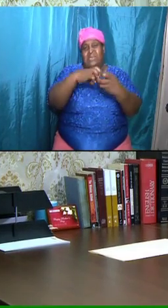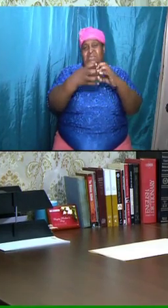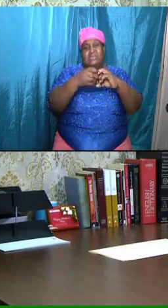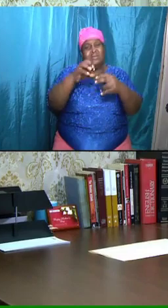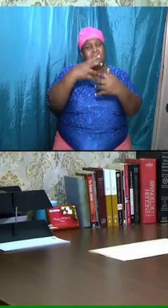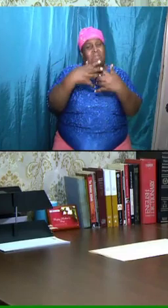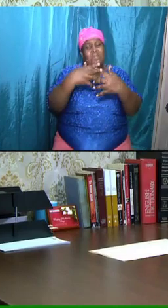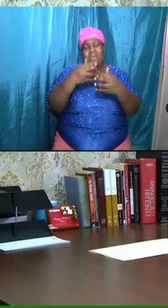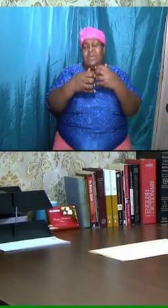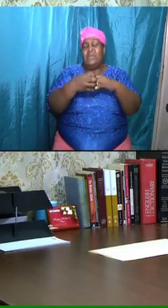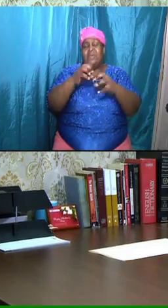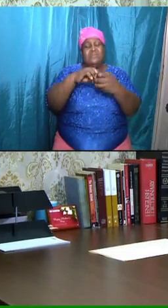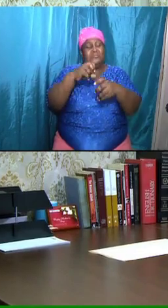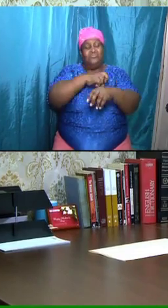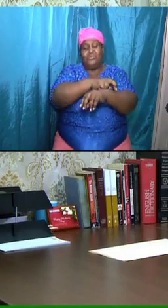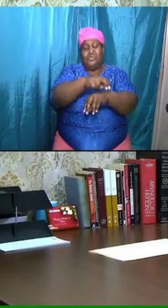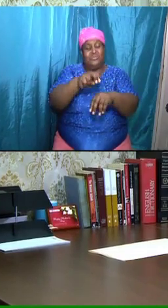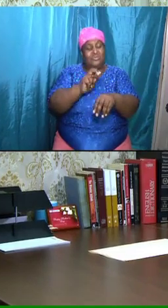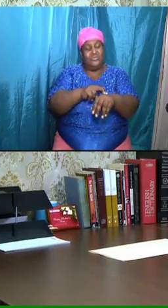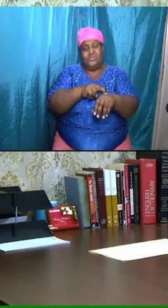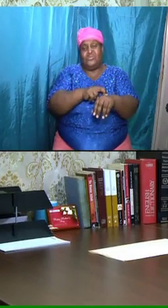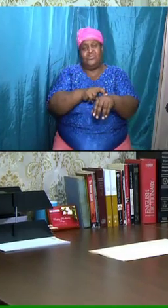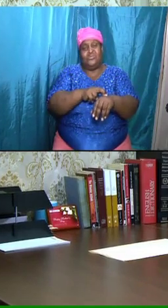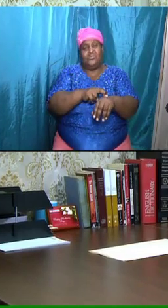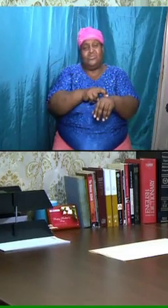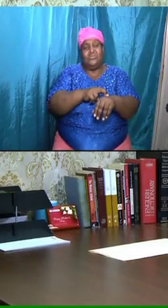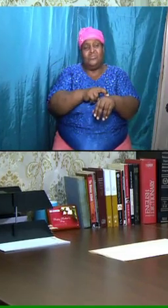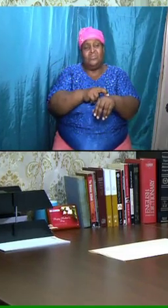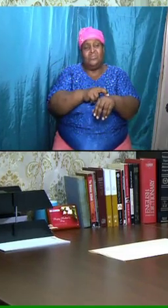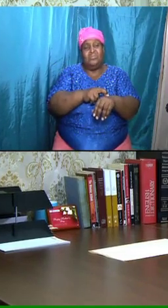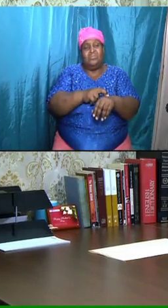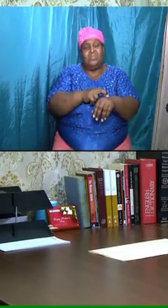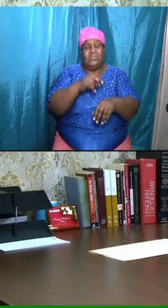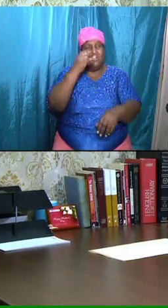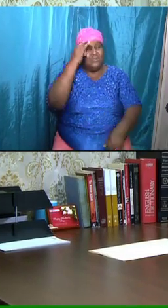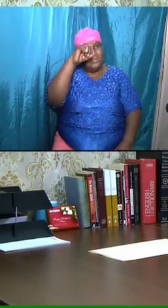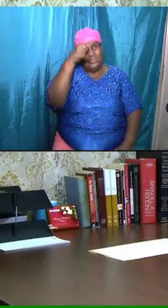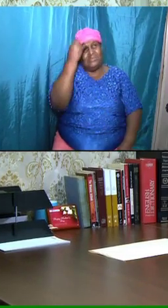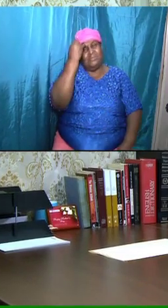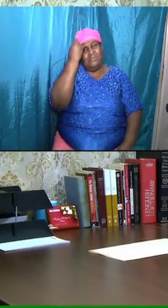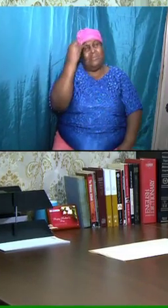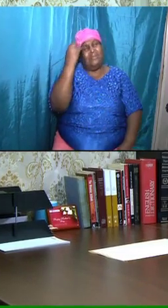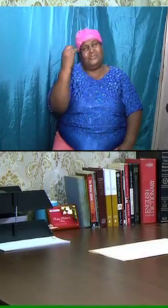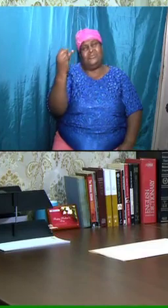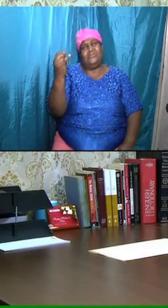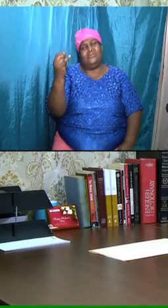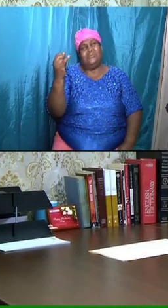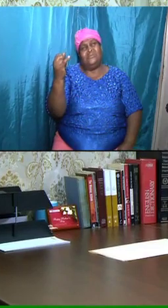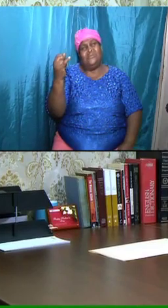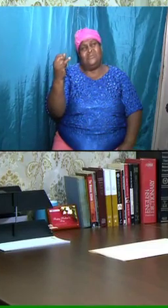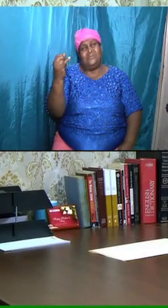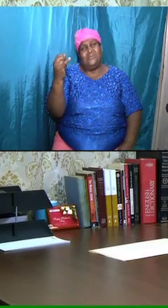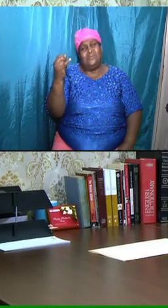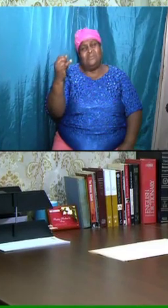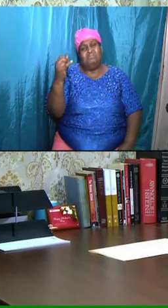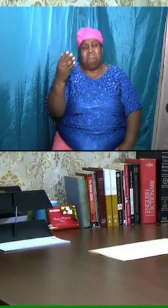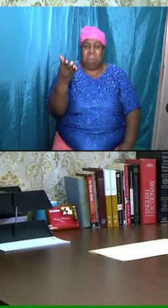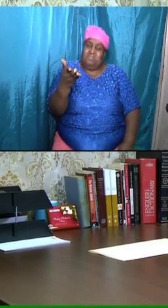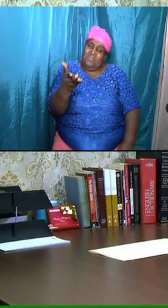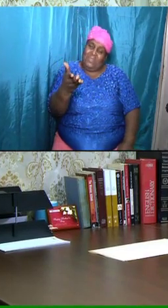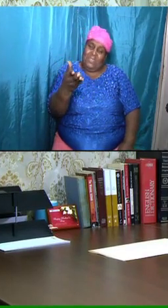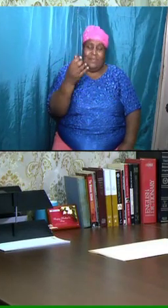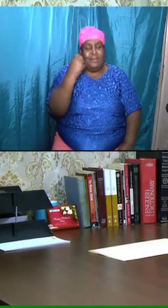just imagine them seeing, which they didn't see, but imagine them, their understanding